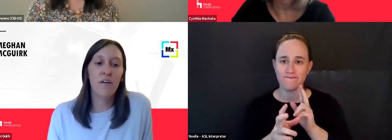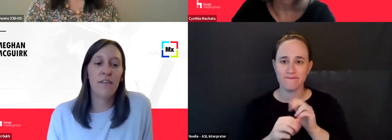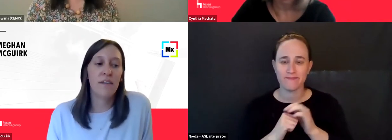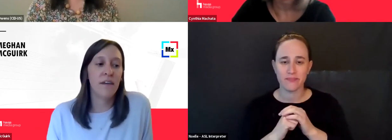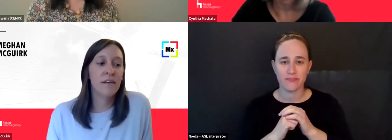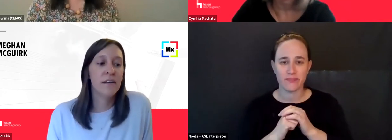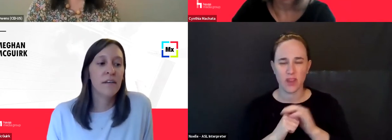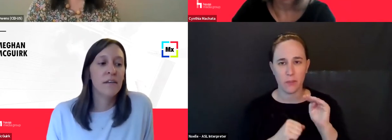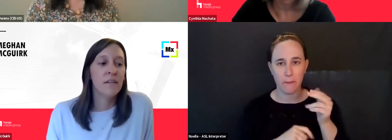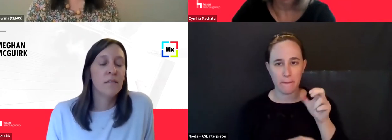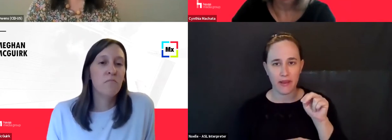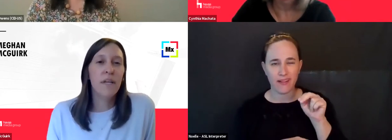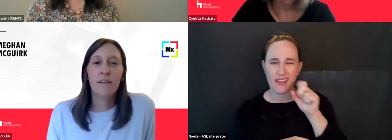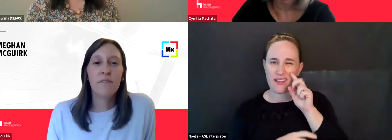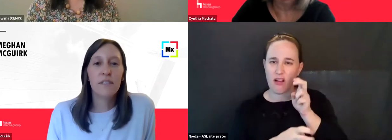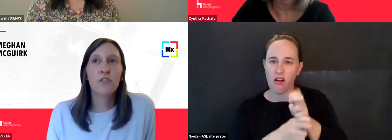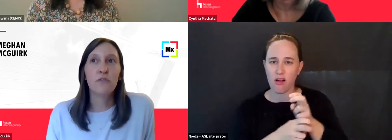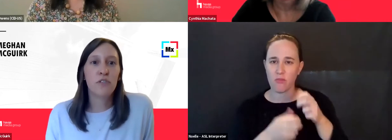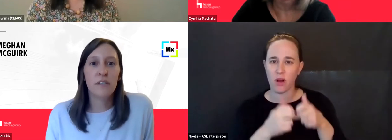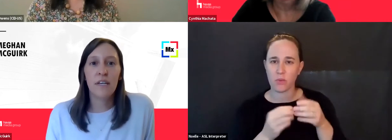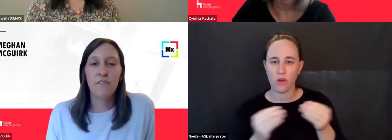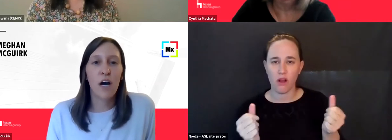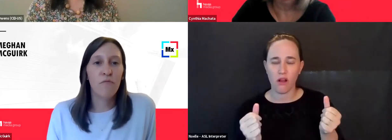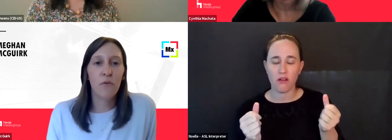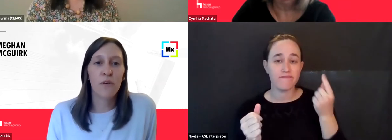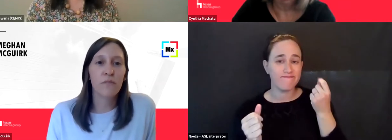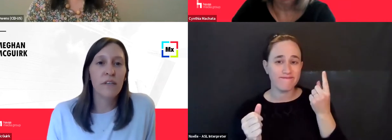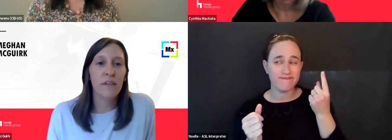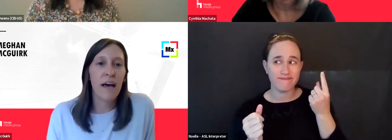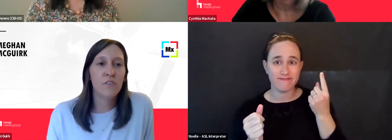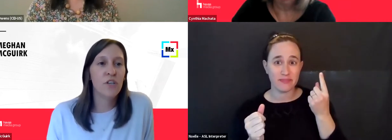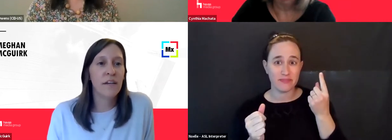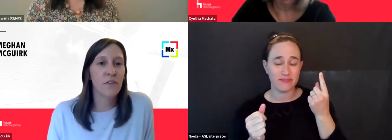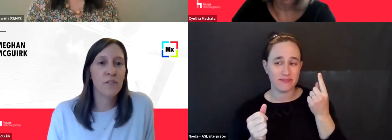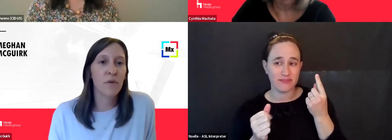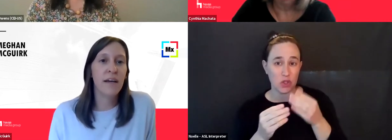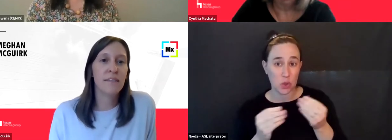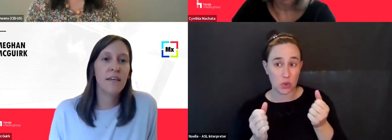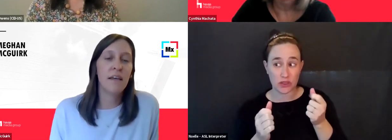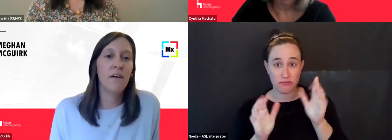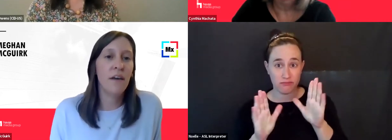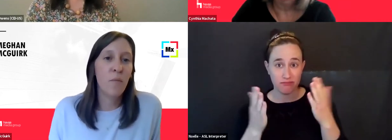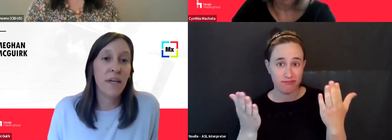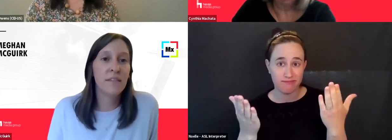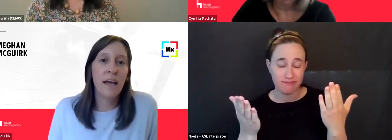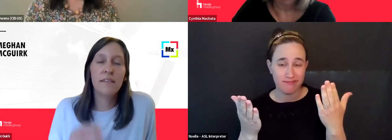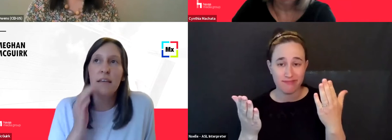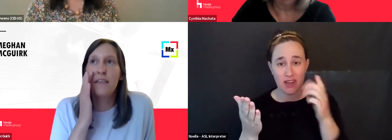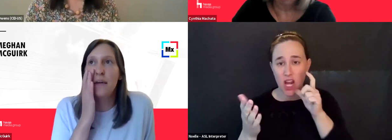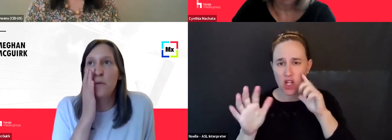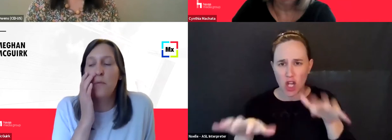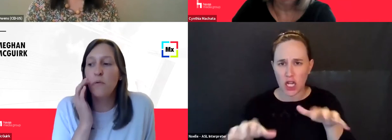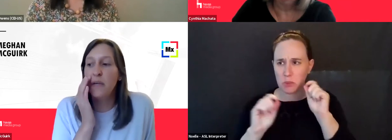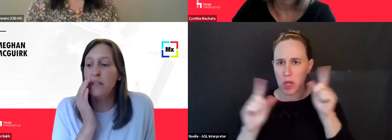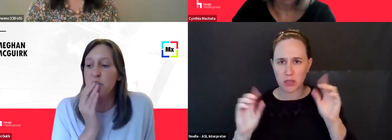to solve. I think none of the solutions that have come forth are really that shocking or surprising and they, they all make sense.